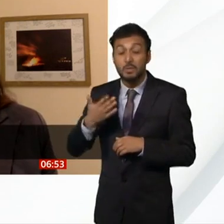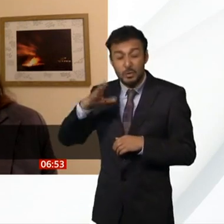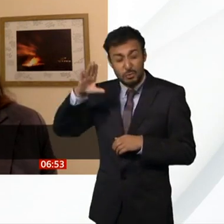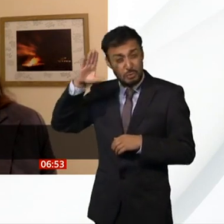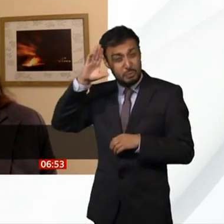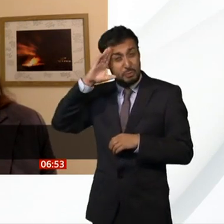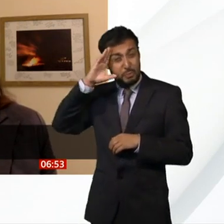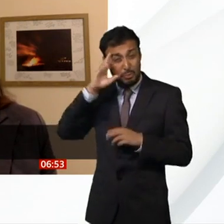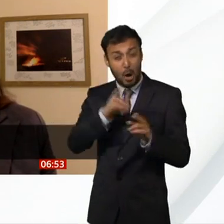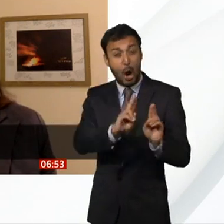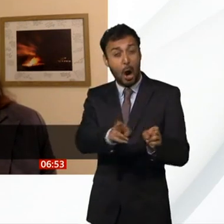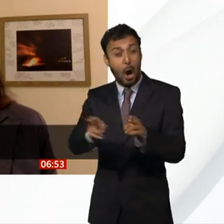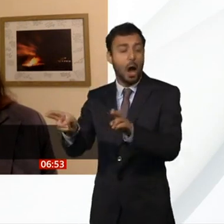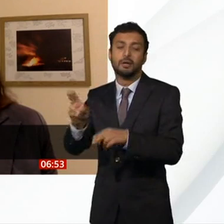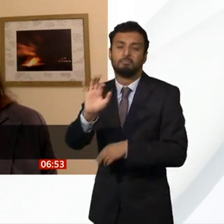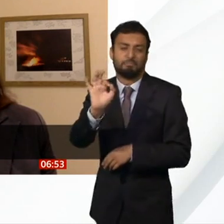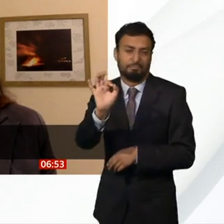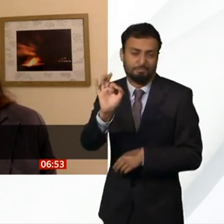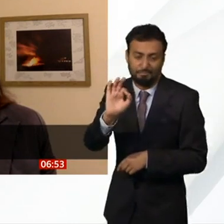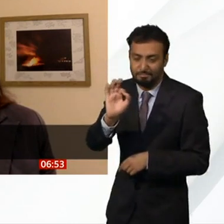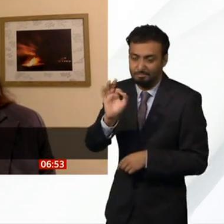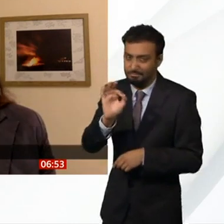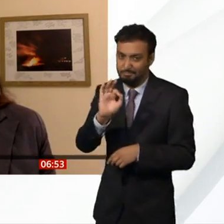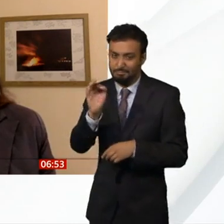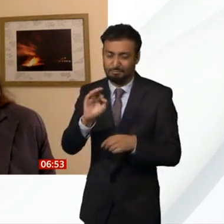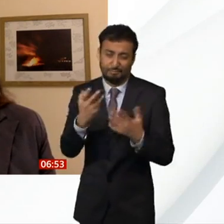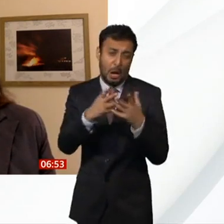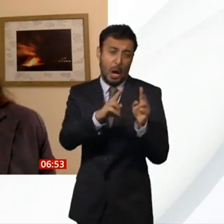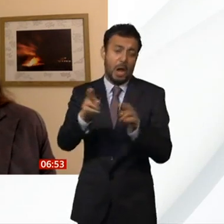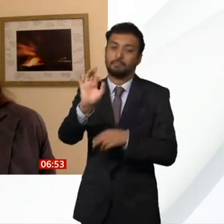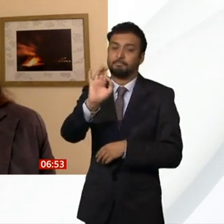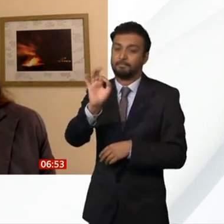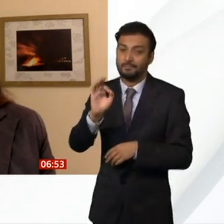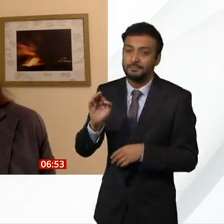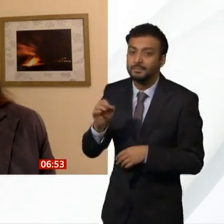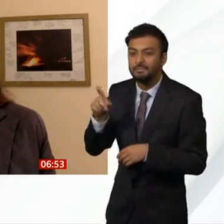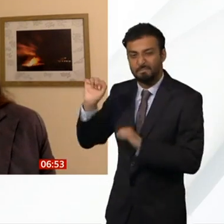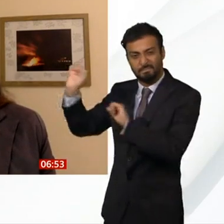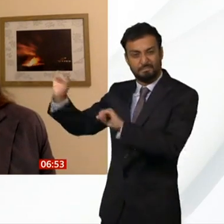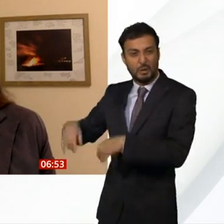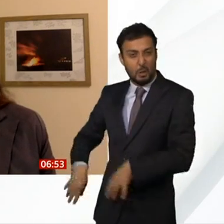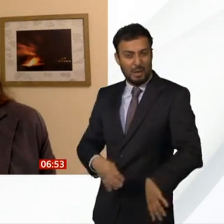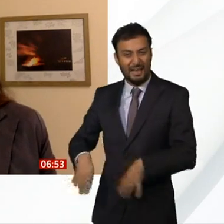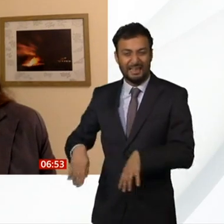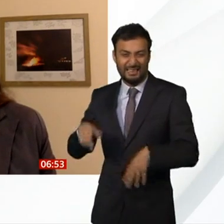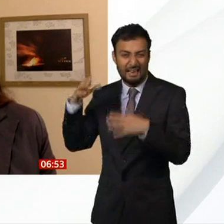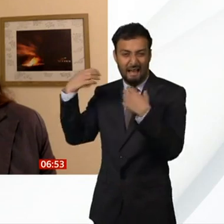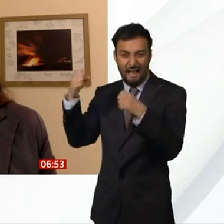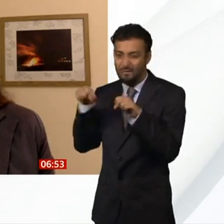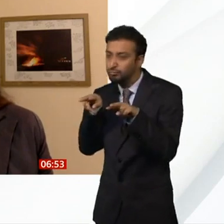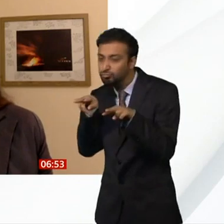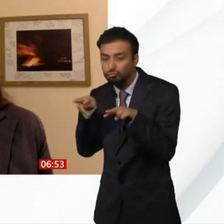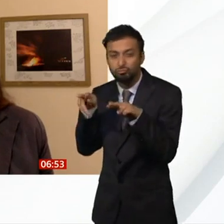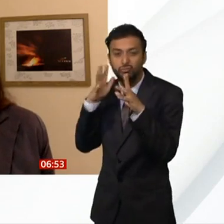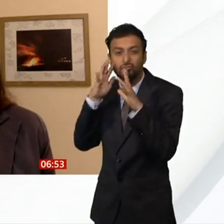This type of eruption is being monitored extremely well by the Hawaiian Volcano Observatory. And there have been restrictions put